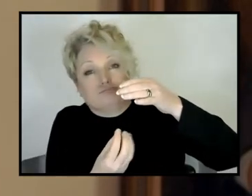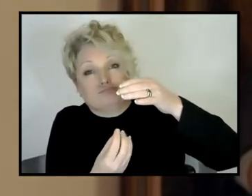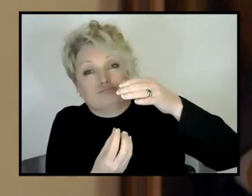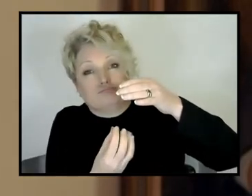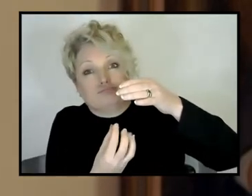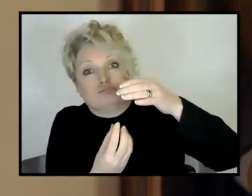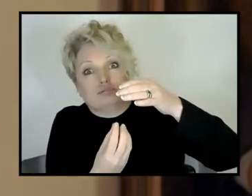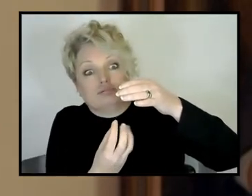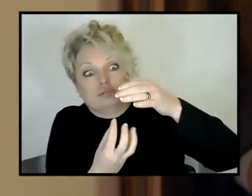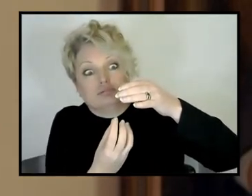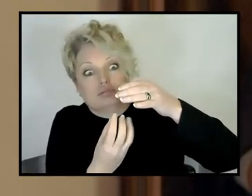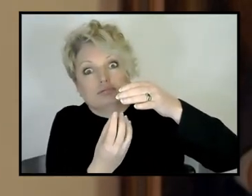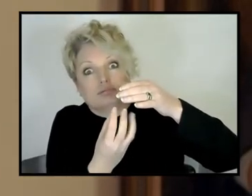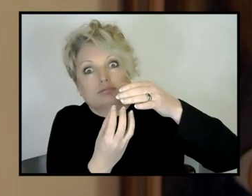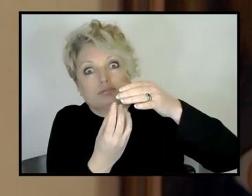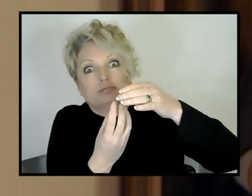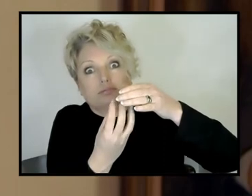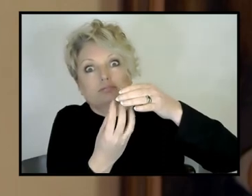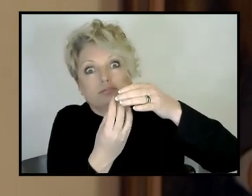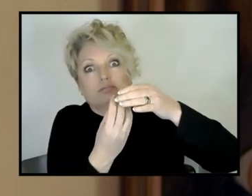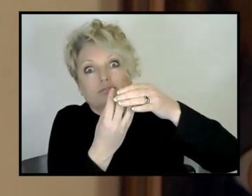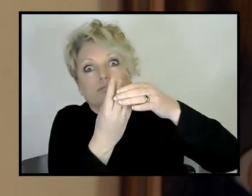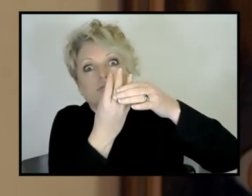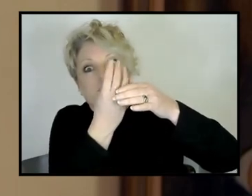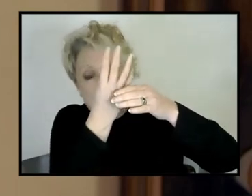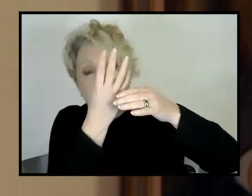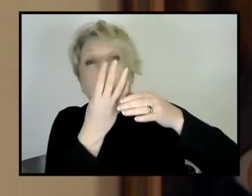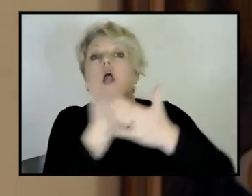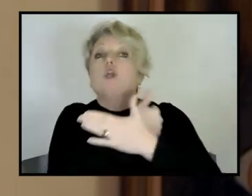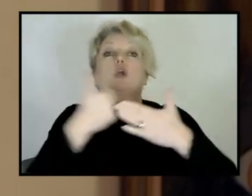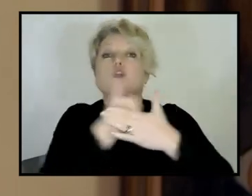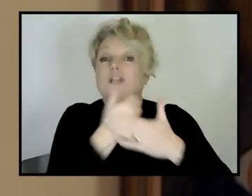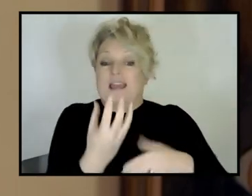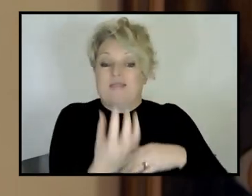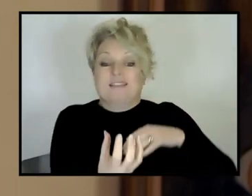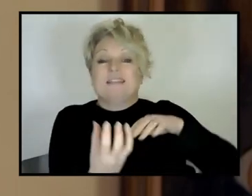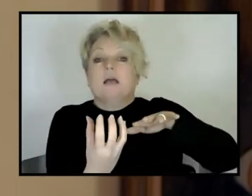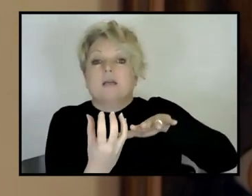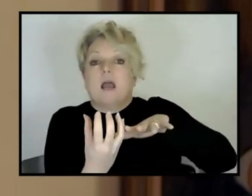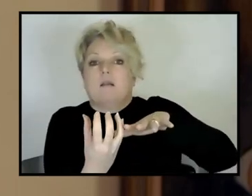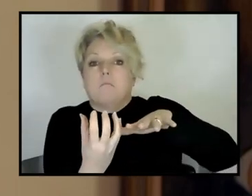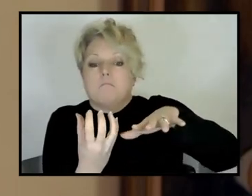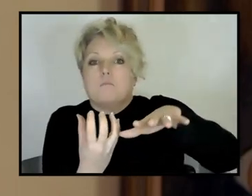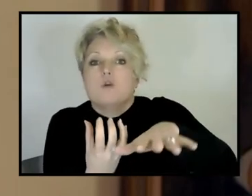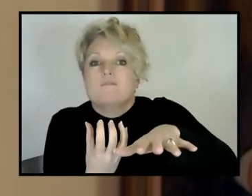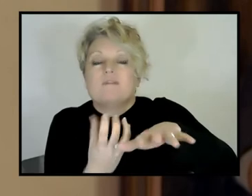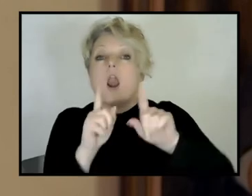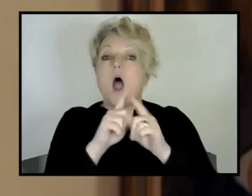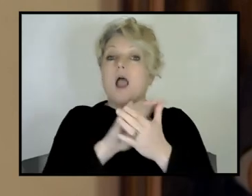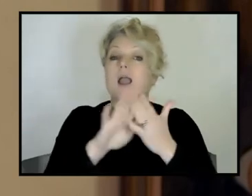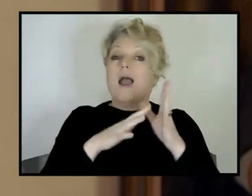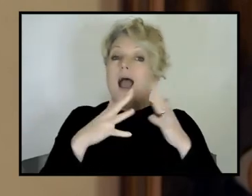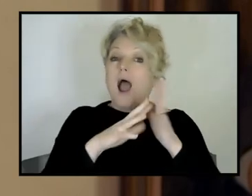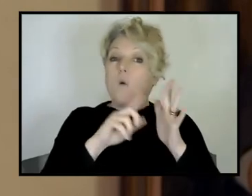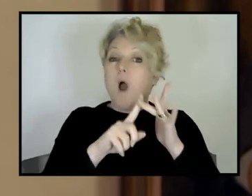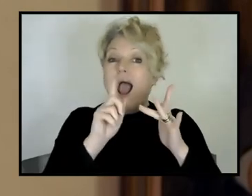surface as a volcano, that you'd leave that behind as the continent moved north, you'd move away, like Hawaii. Uh, and some of the